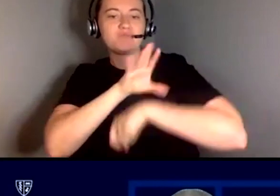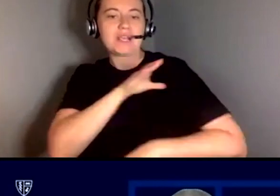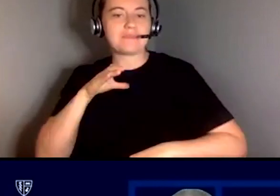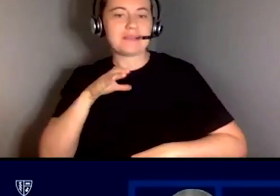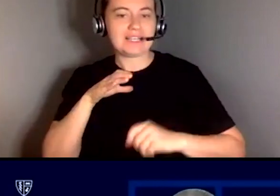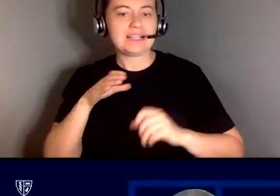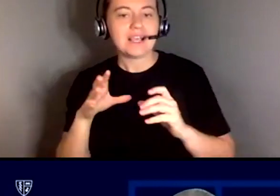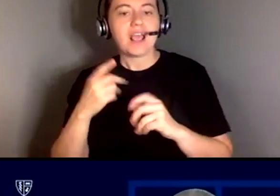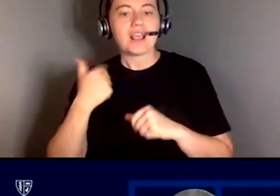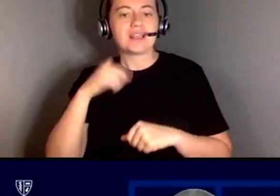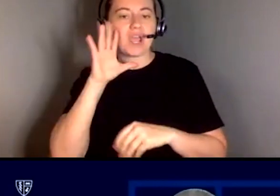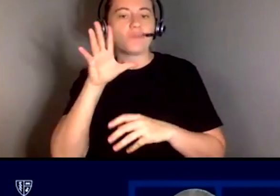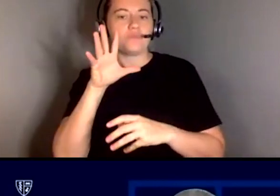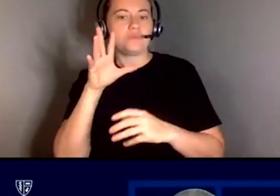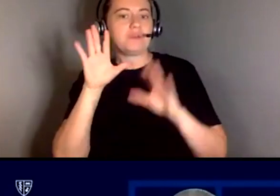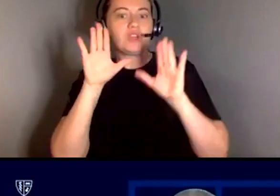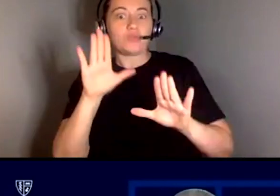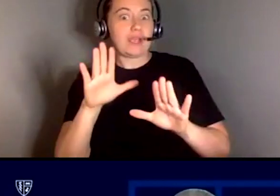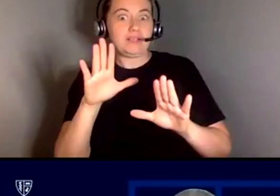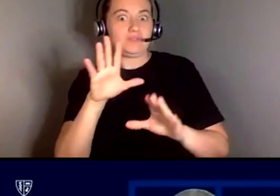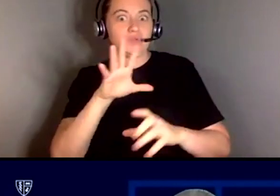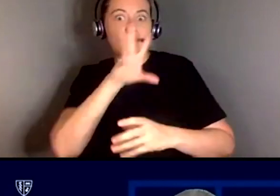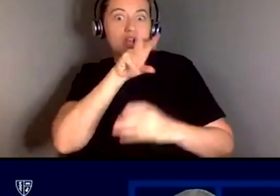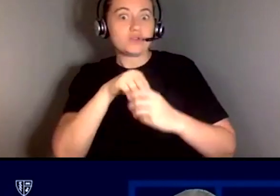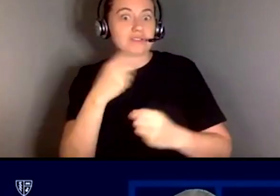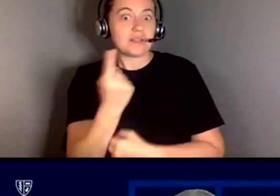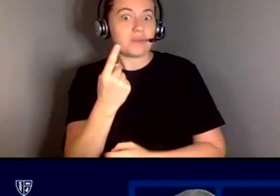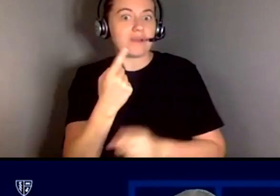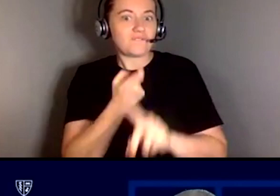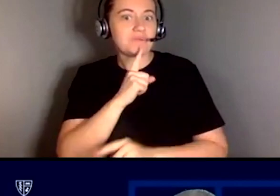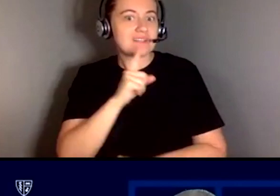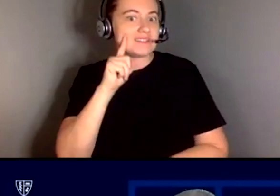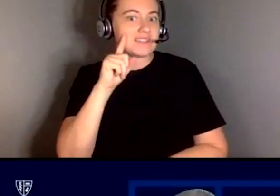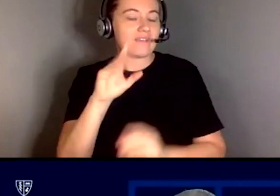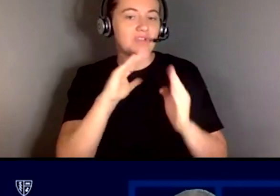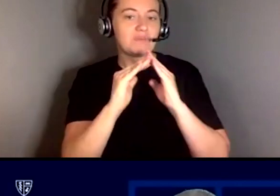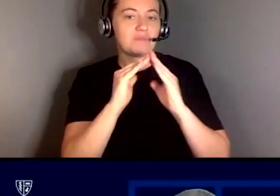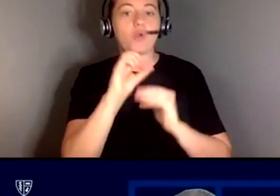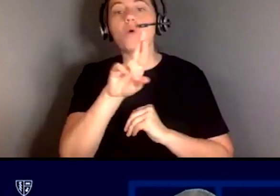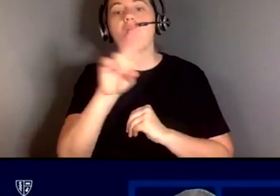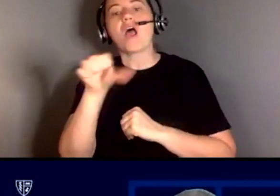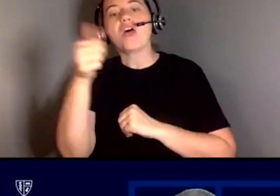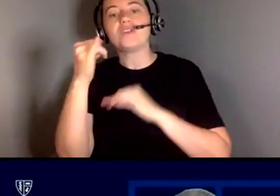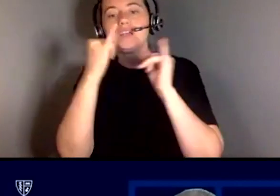include someone from the deaf community and other individuals who are living with disabilities